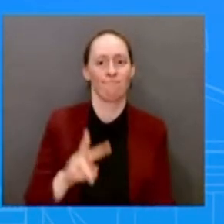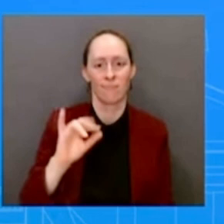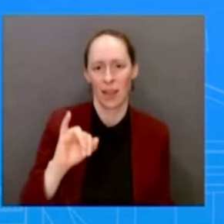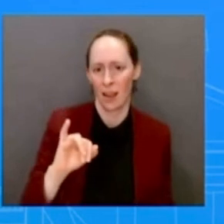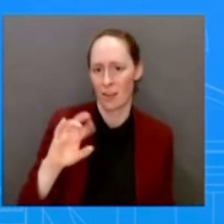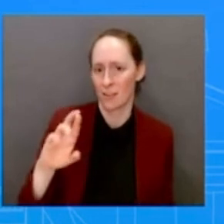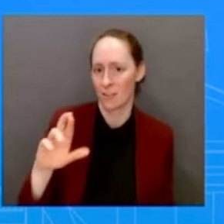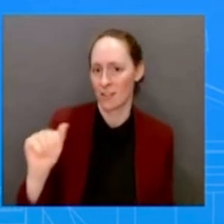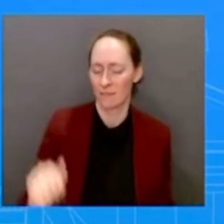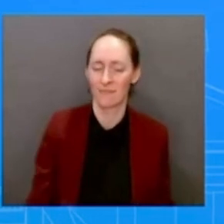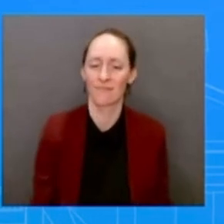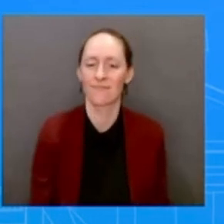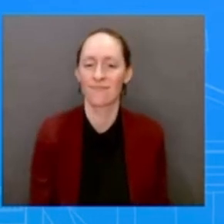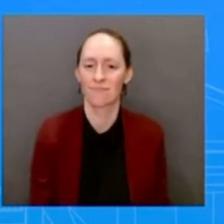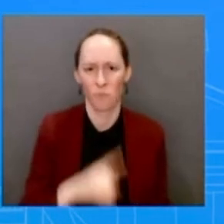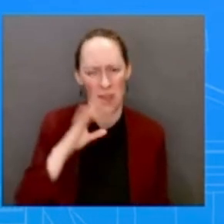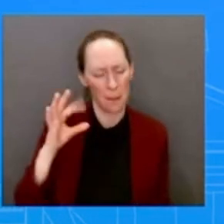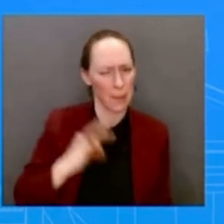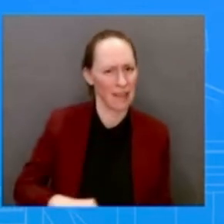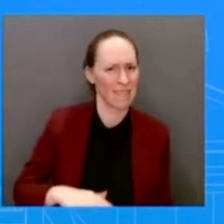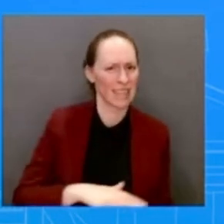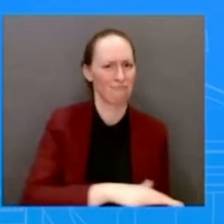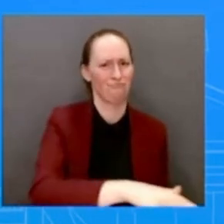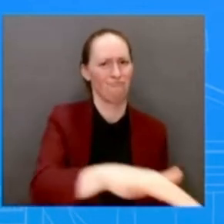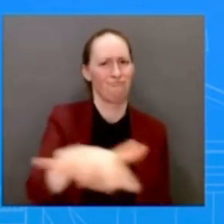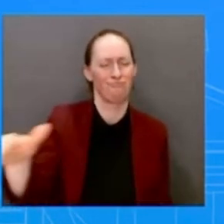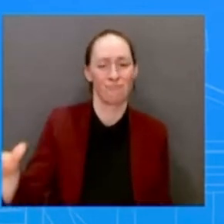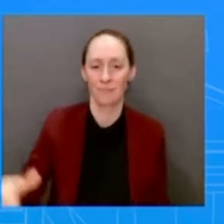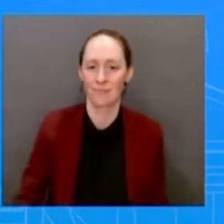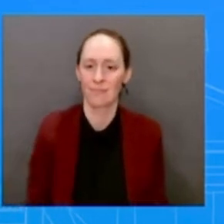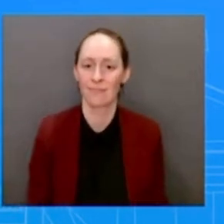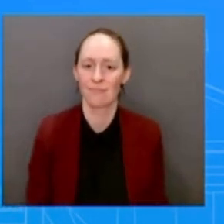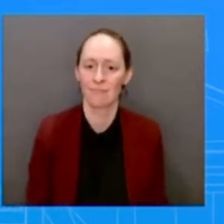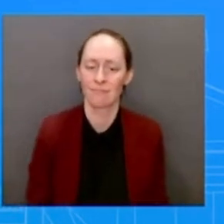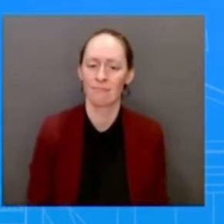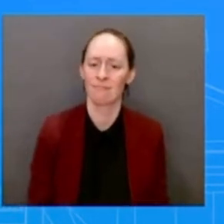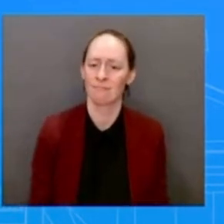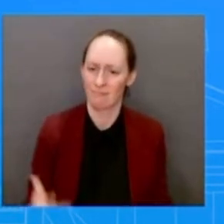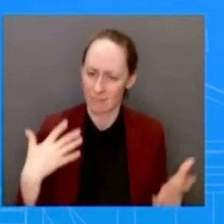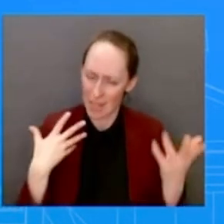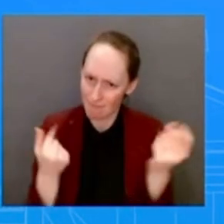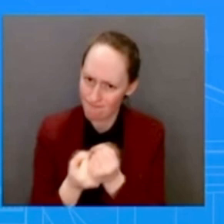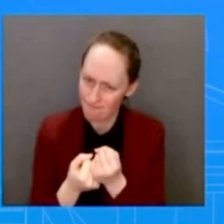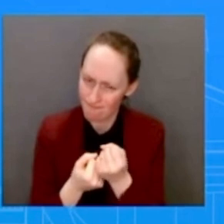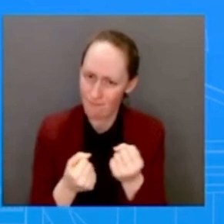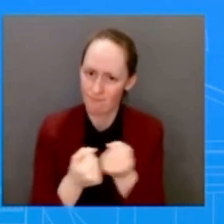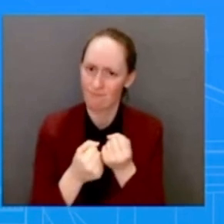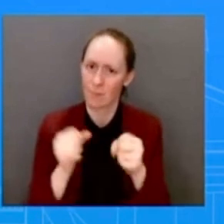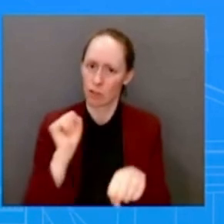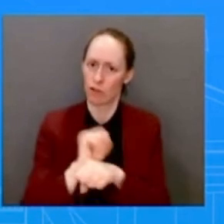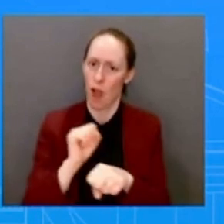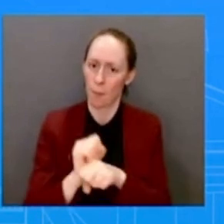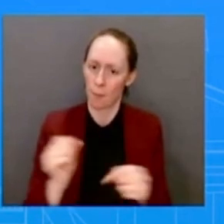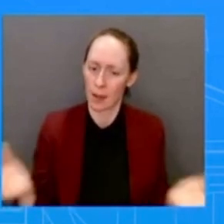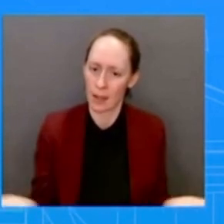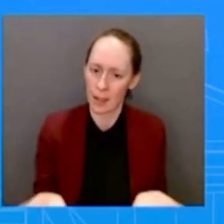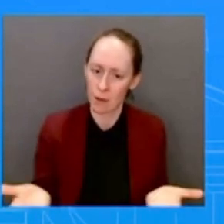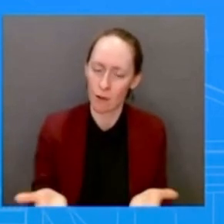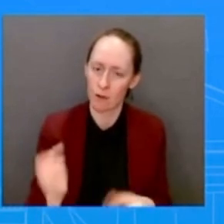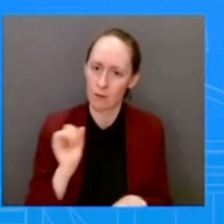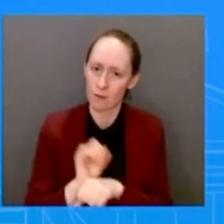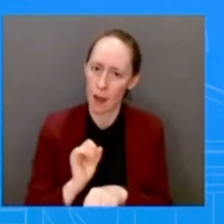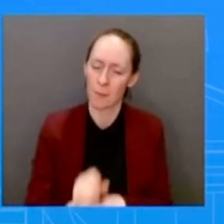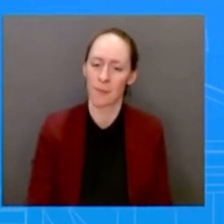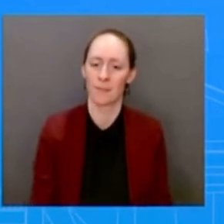that we support American jobs and, clearly, American tax dollars. But I think the question is, how important is it to you